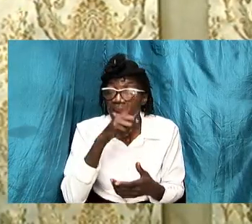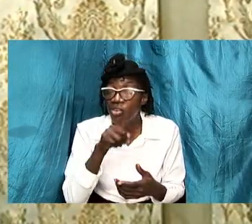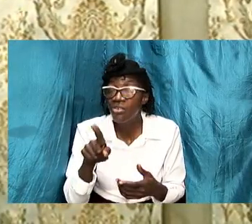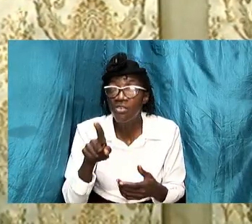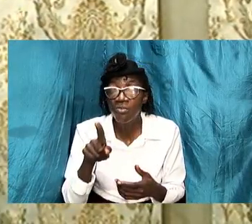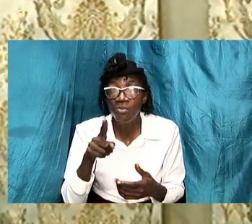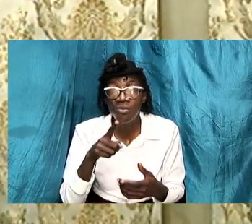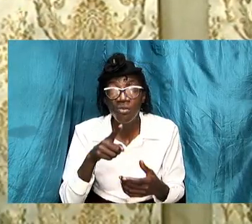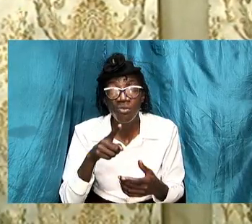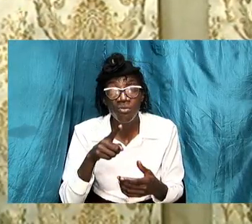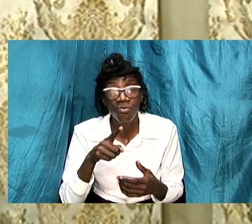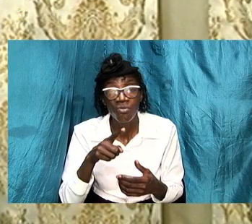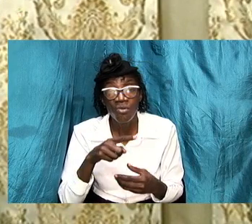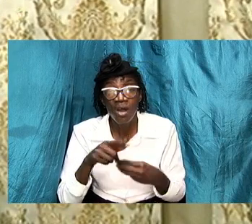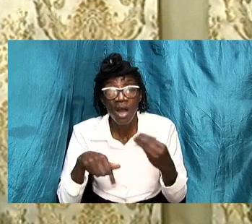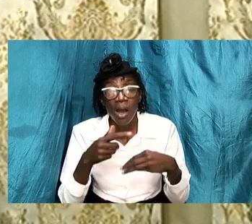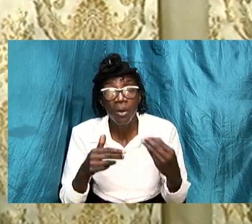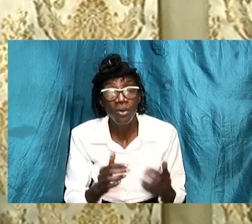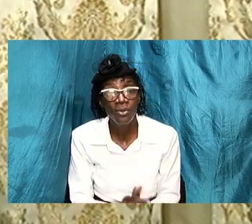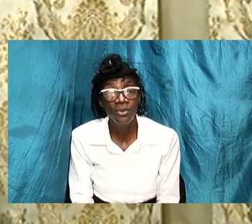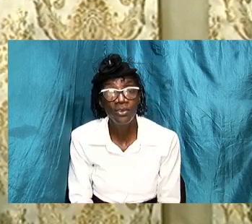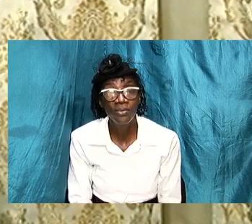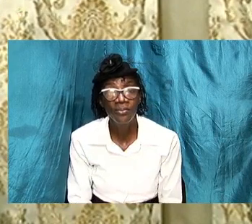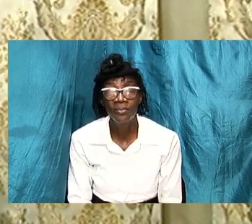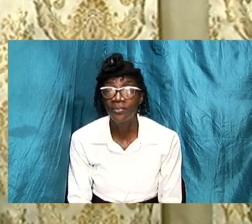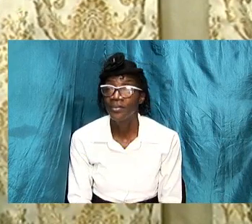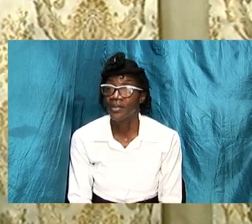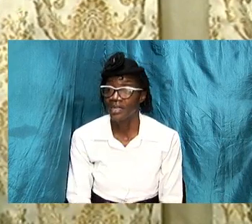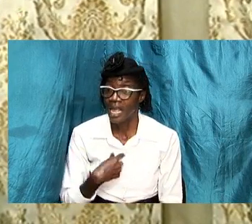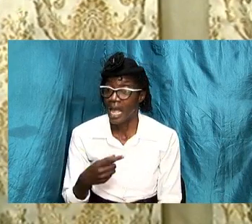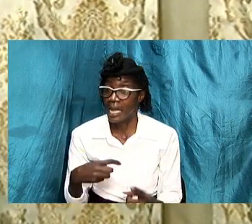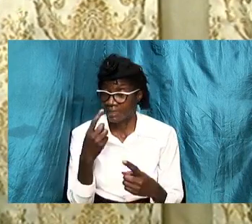about and i say that